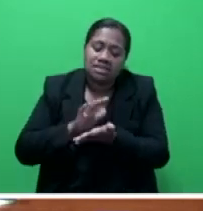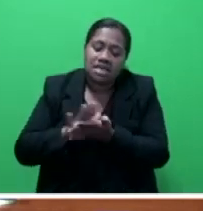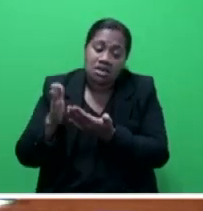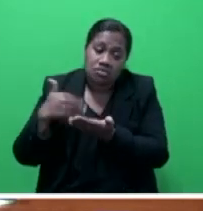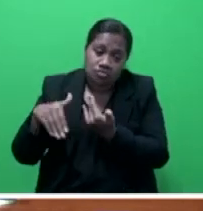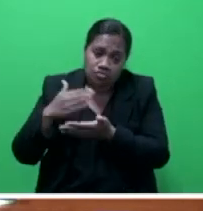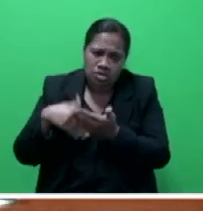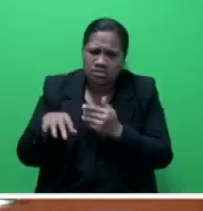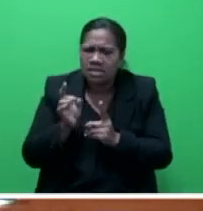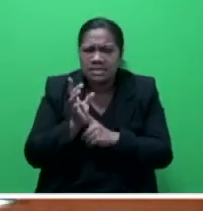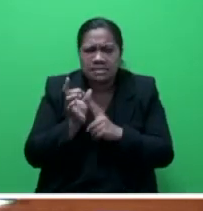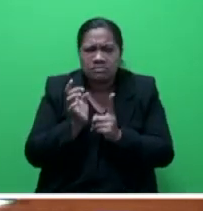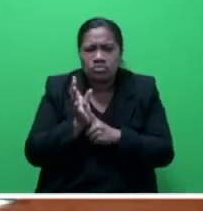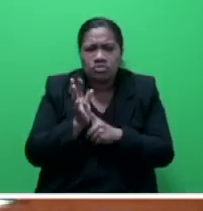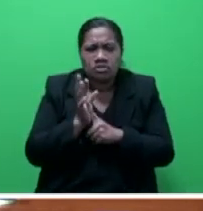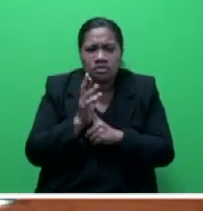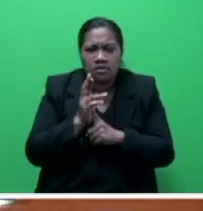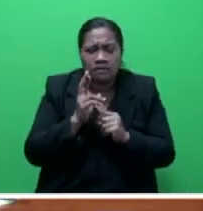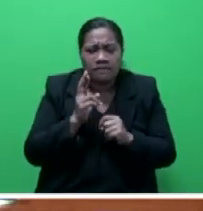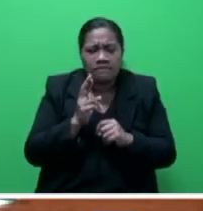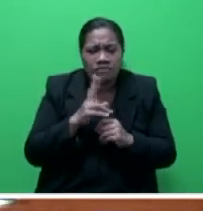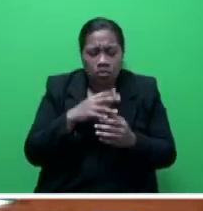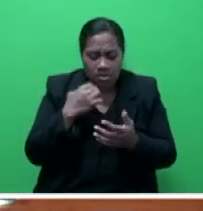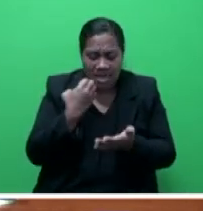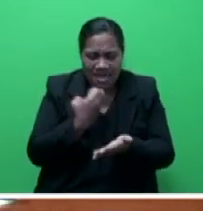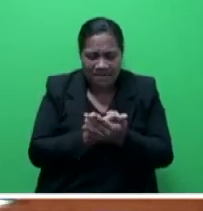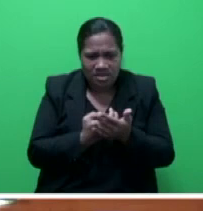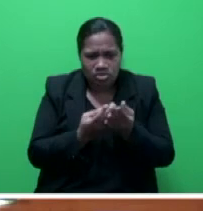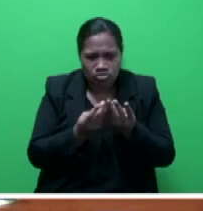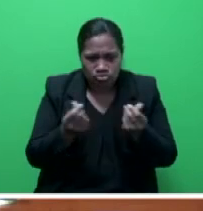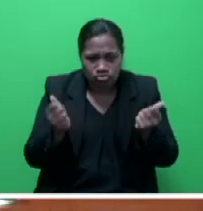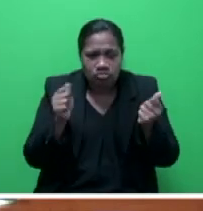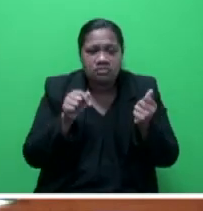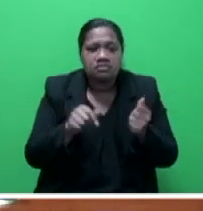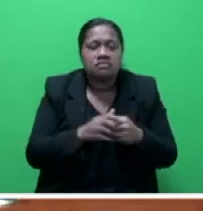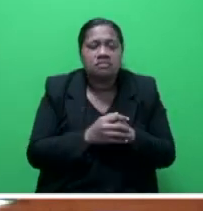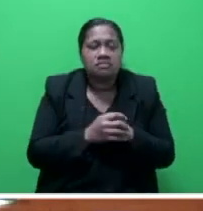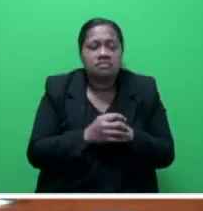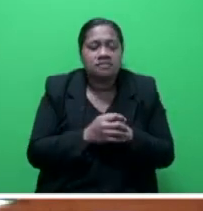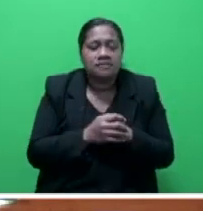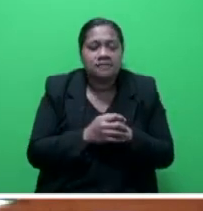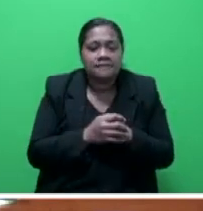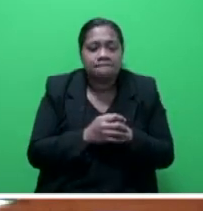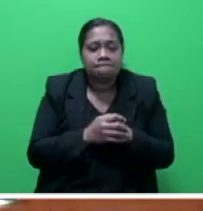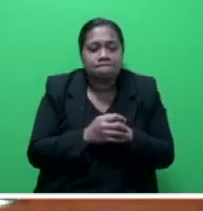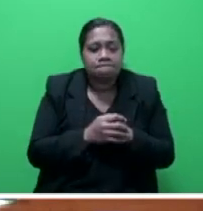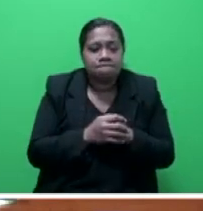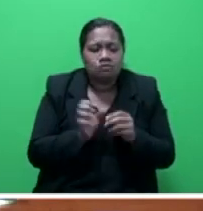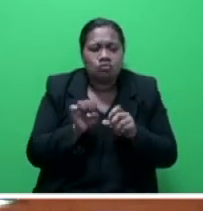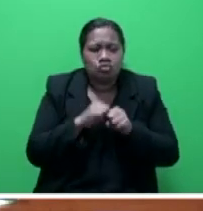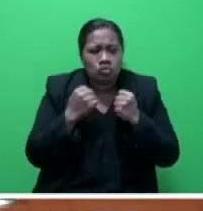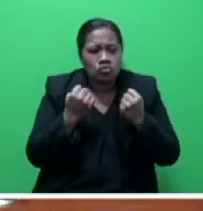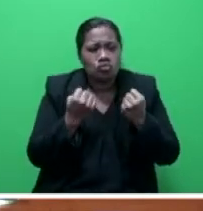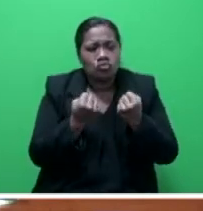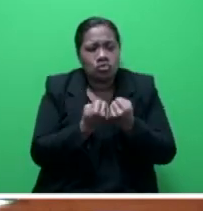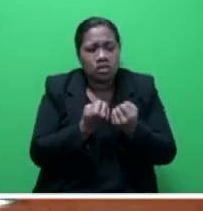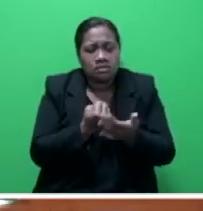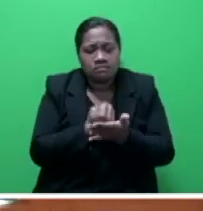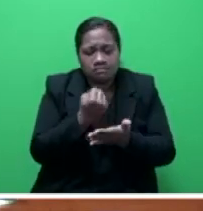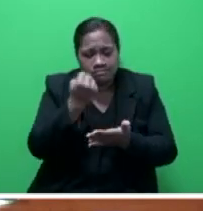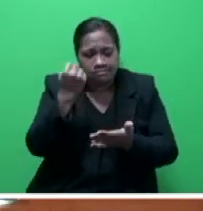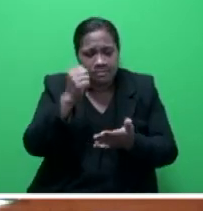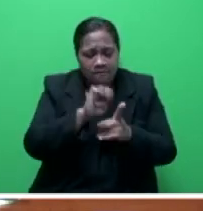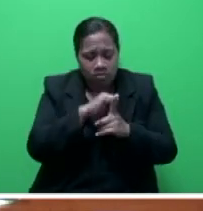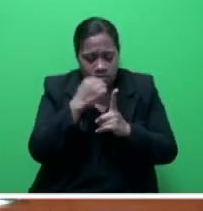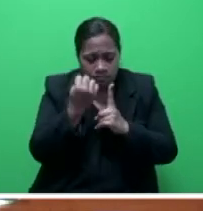an important tool for evidence-based solutions, to come up with evidence-based solutions to social, economic, and environmental